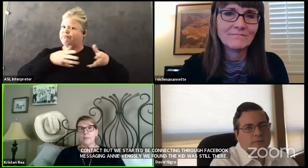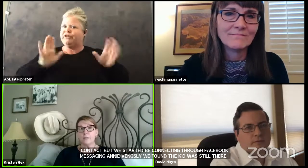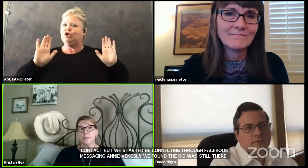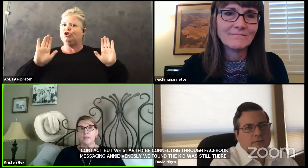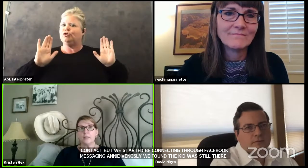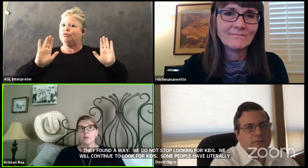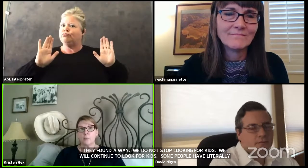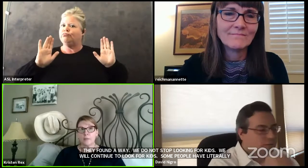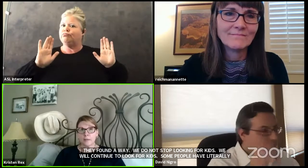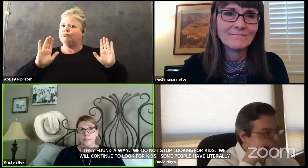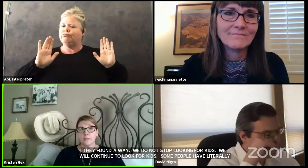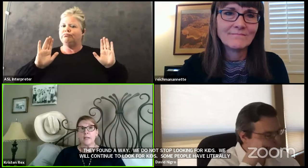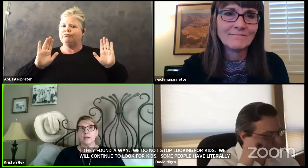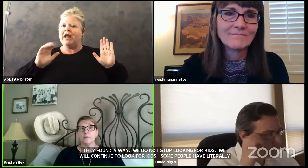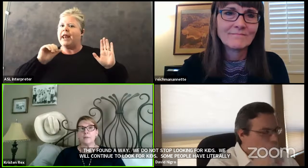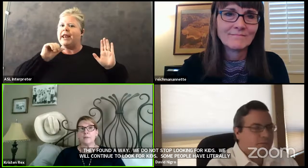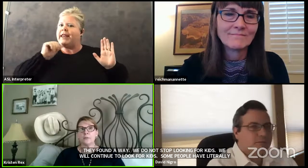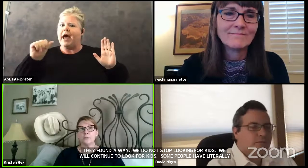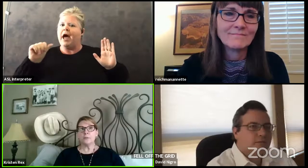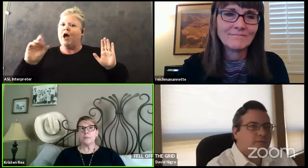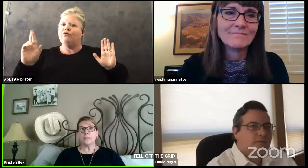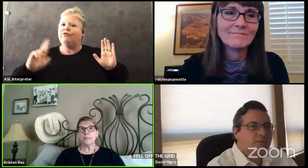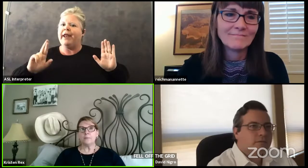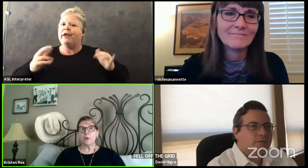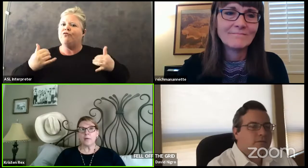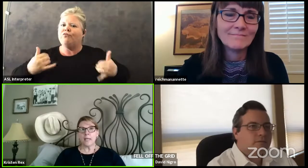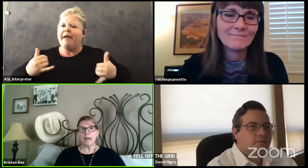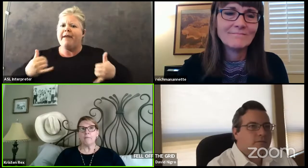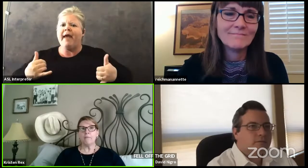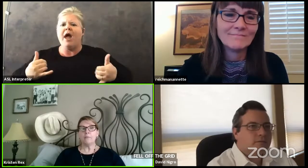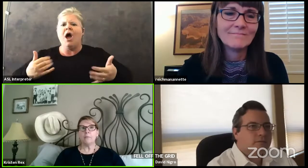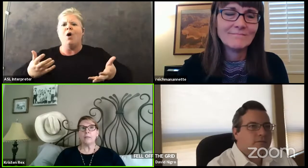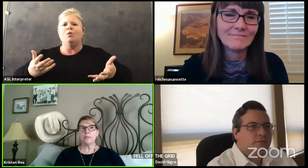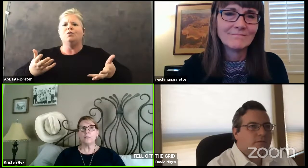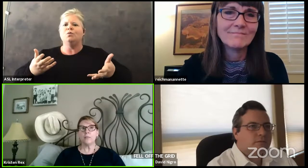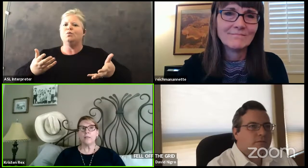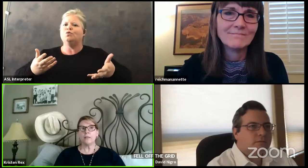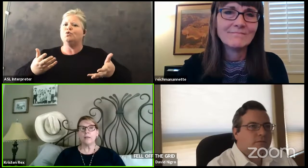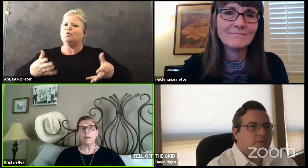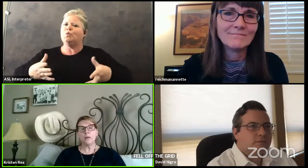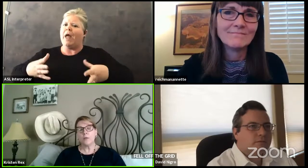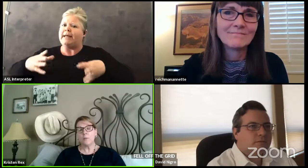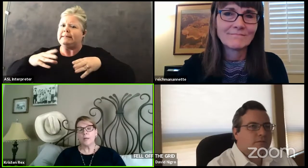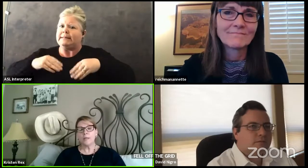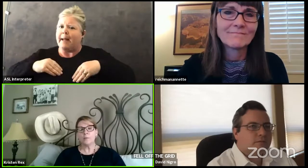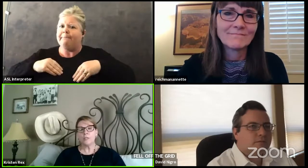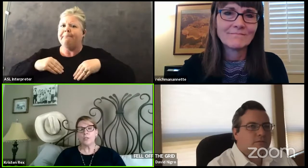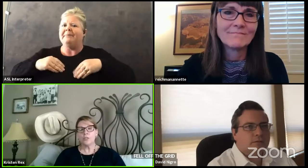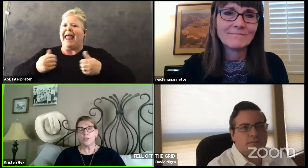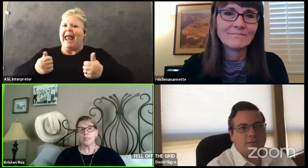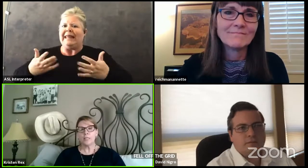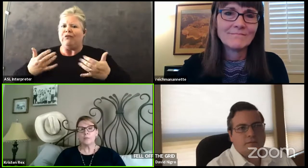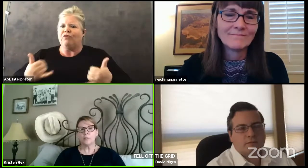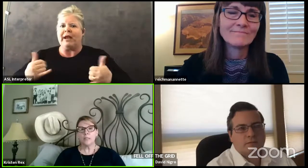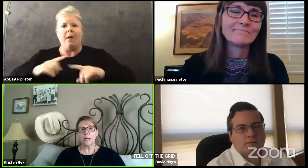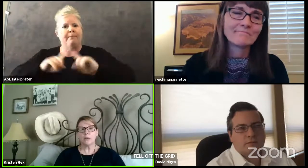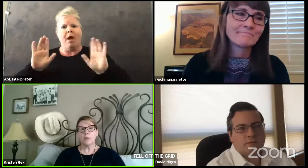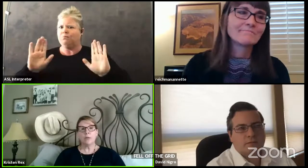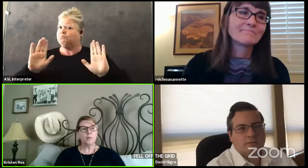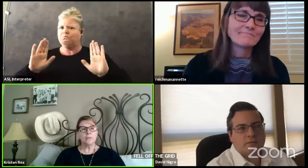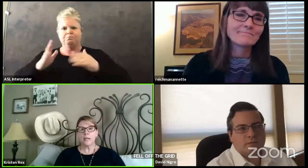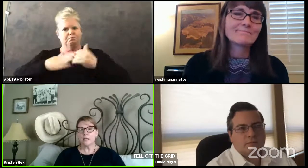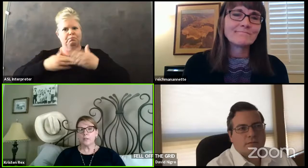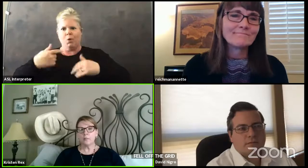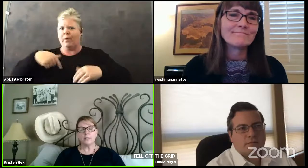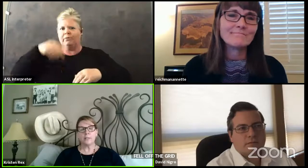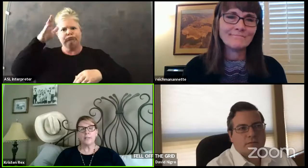open at this time to what we have, but we are not going away and we just keep reaching out.